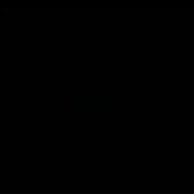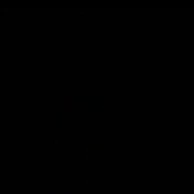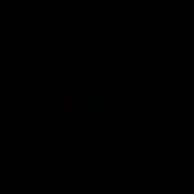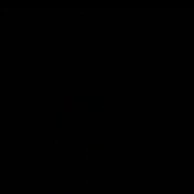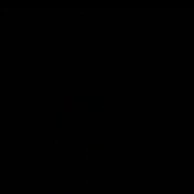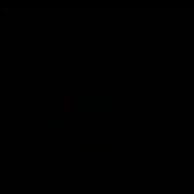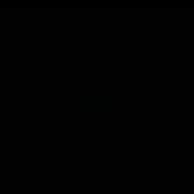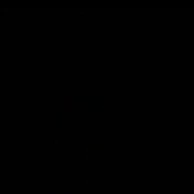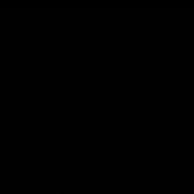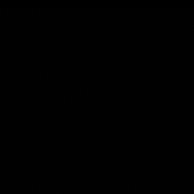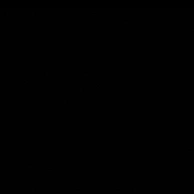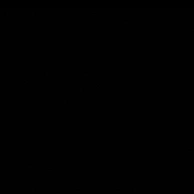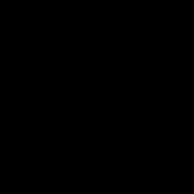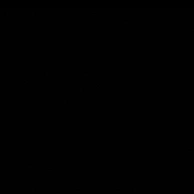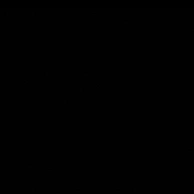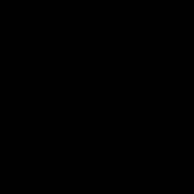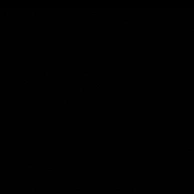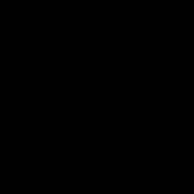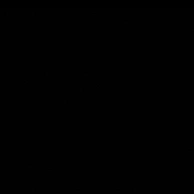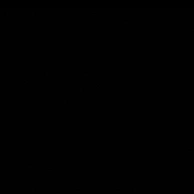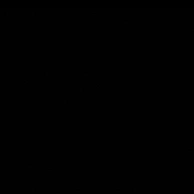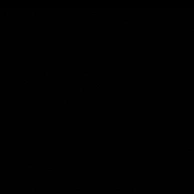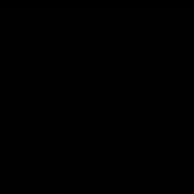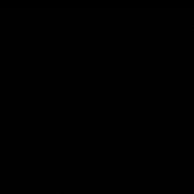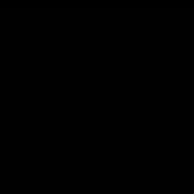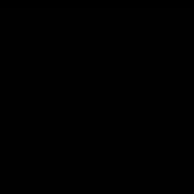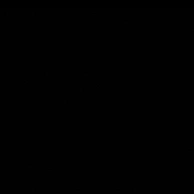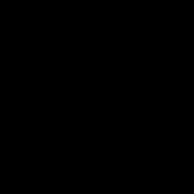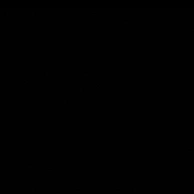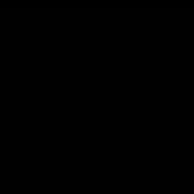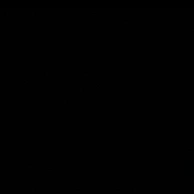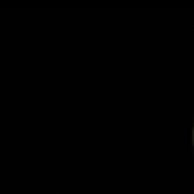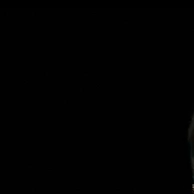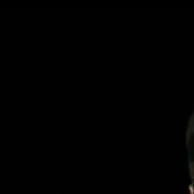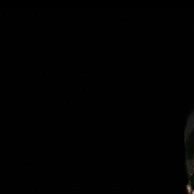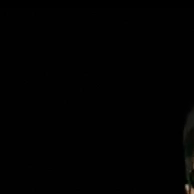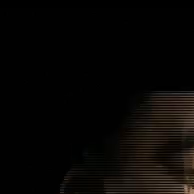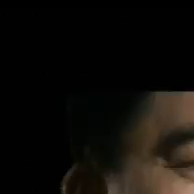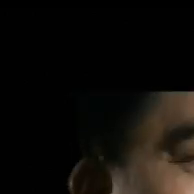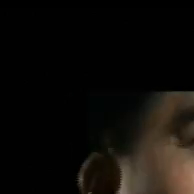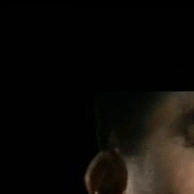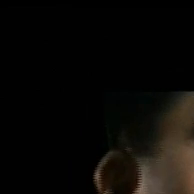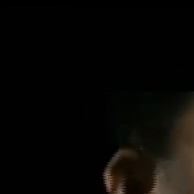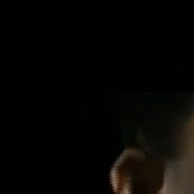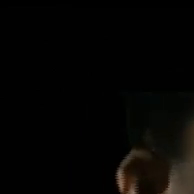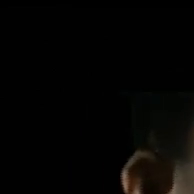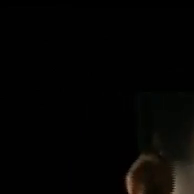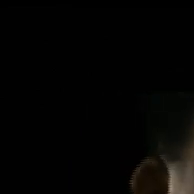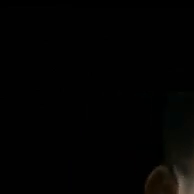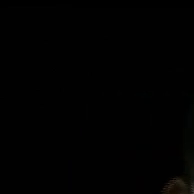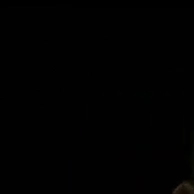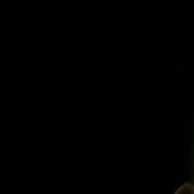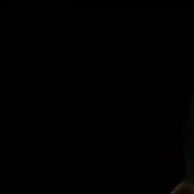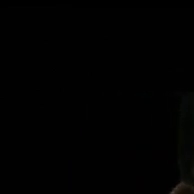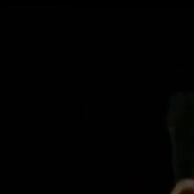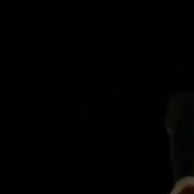community share their passion and their commitment and their contributions in many diverse fields. To share their